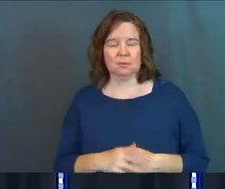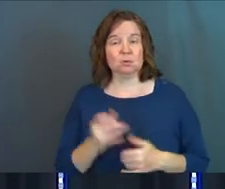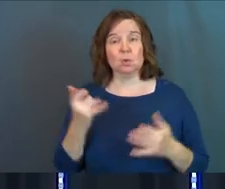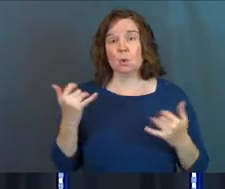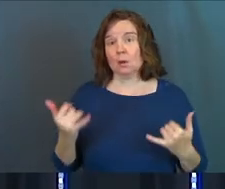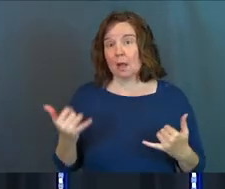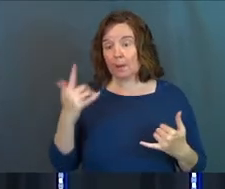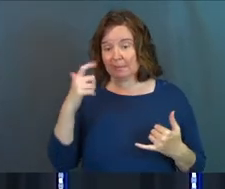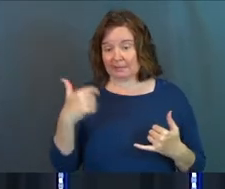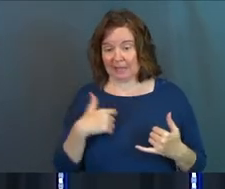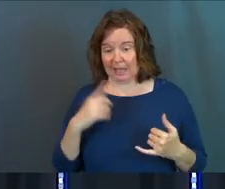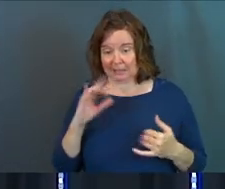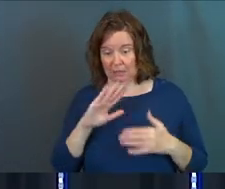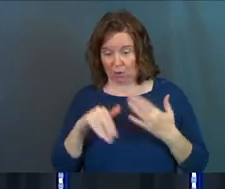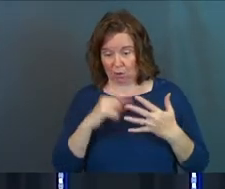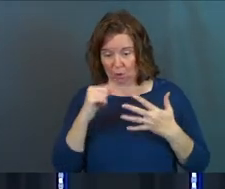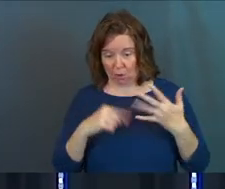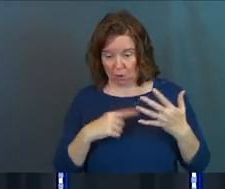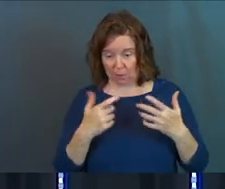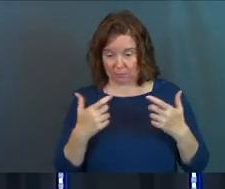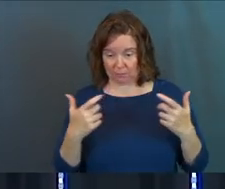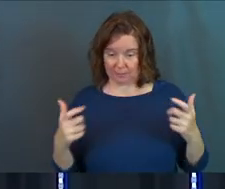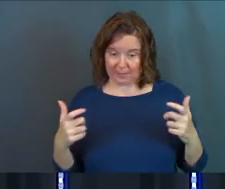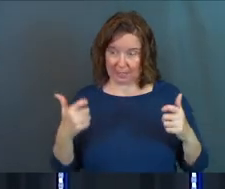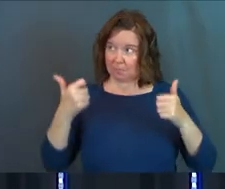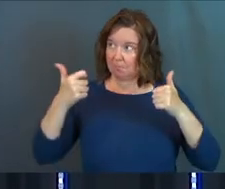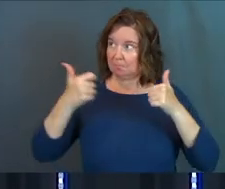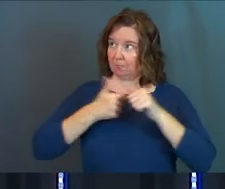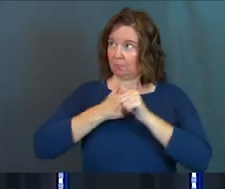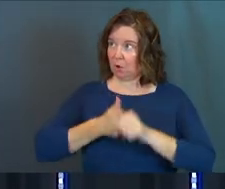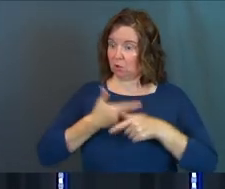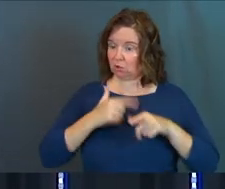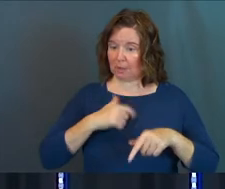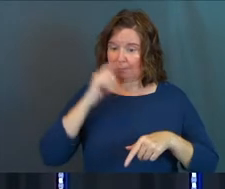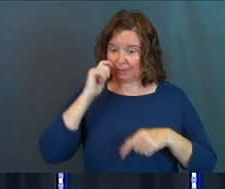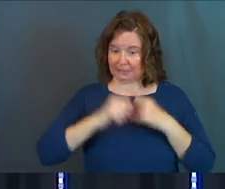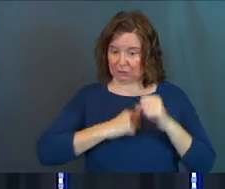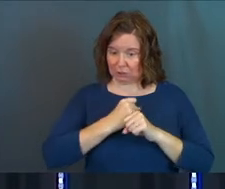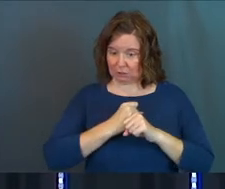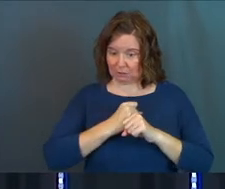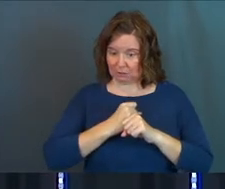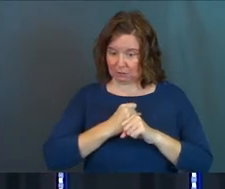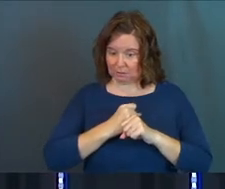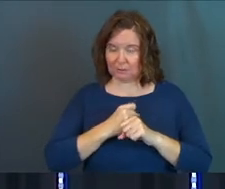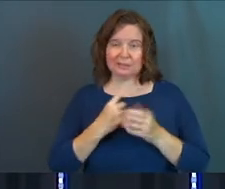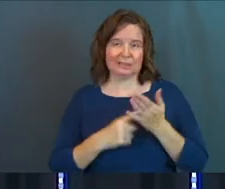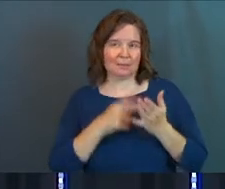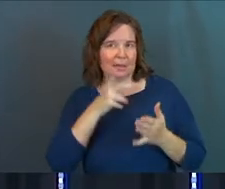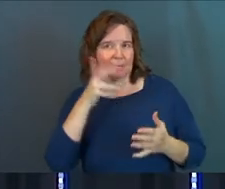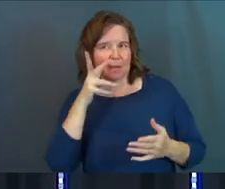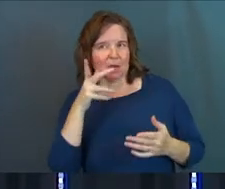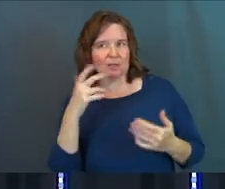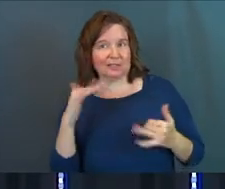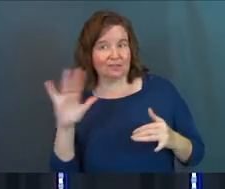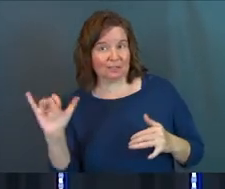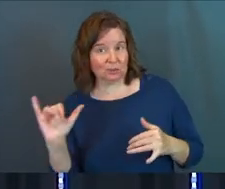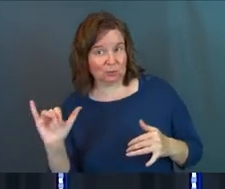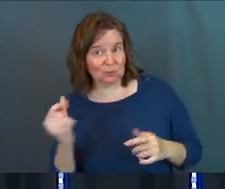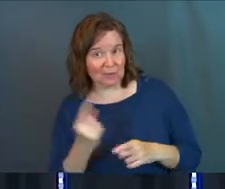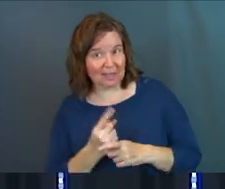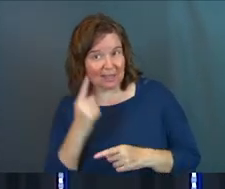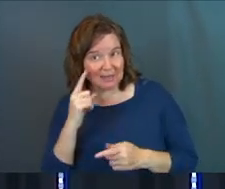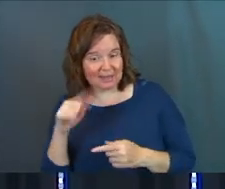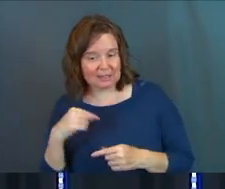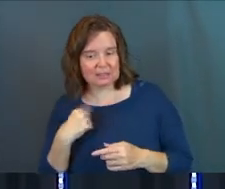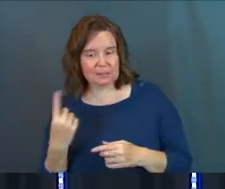So now, God, because I did all the big things during my teen years, right? sometimes parents give into this too, don't they?